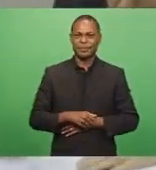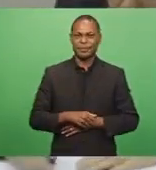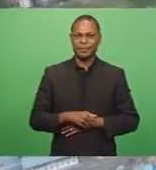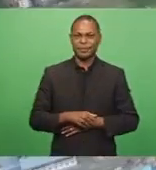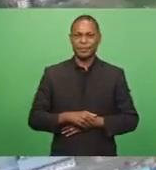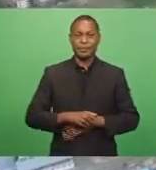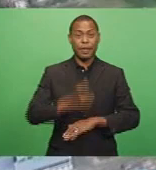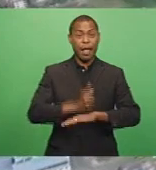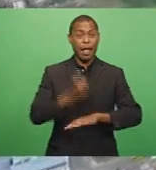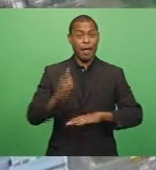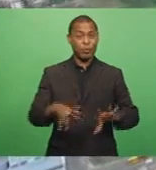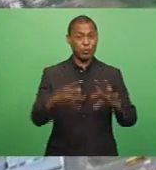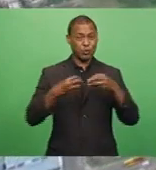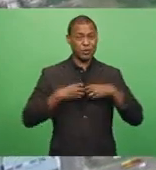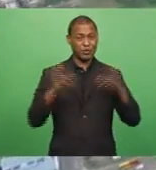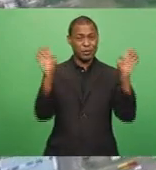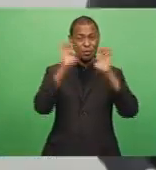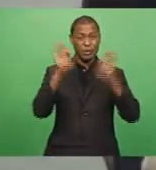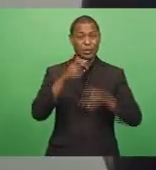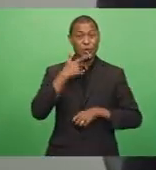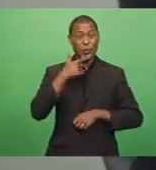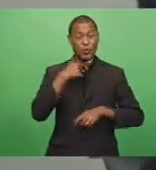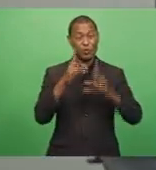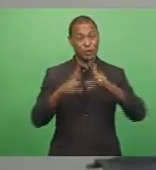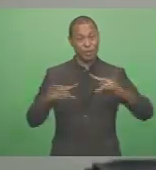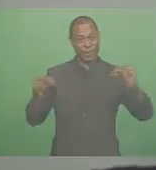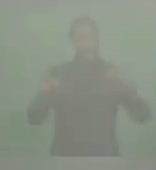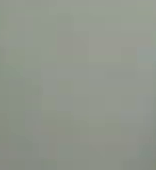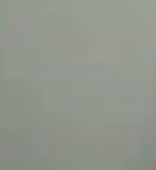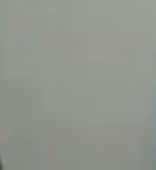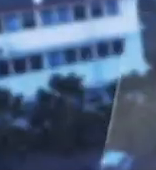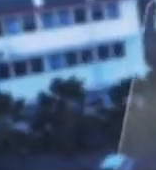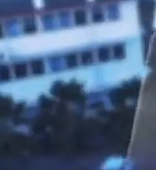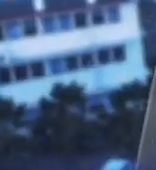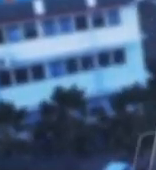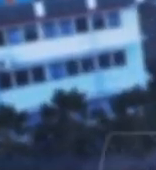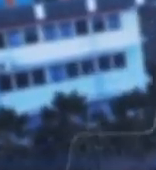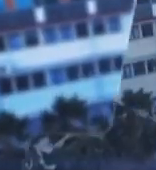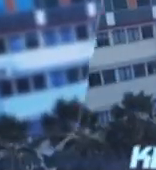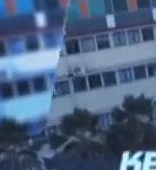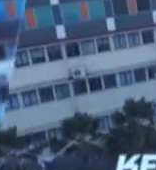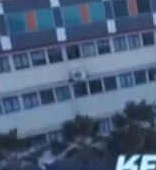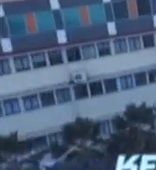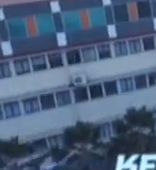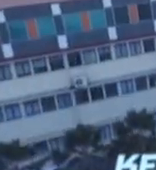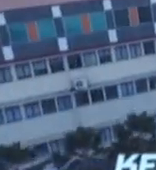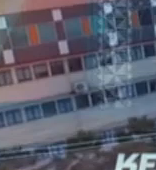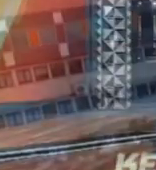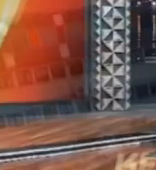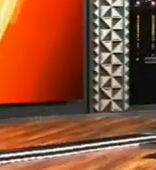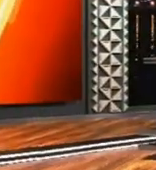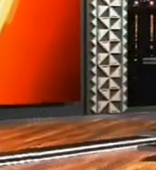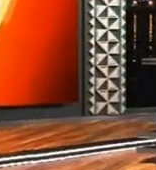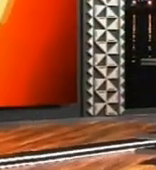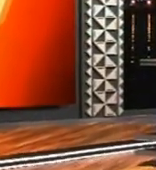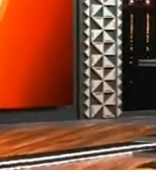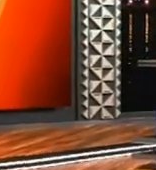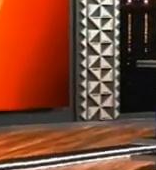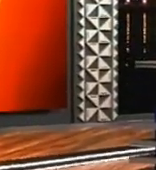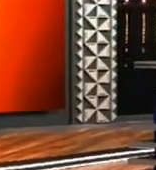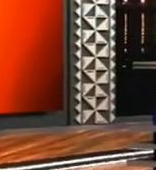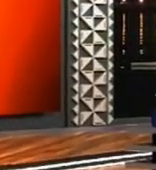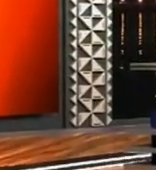and government gets emergency loan from Japan. From the studios of FBC Suva, Aterra